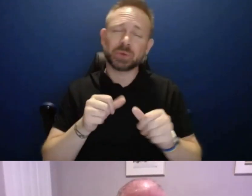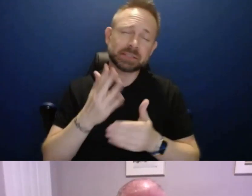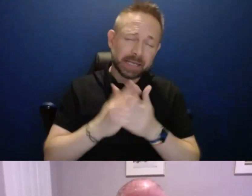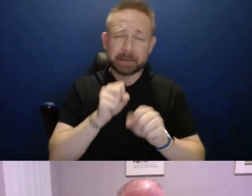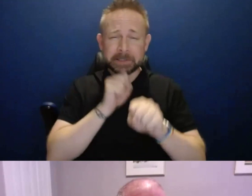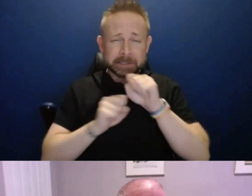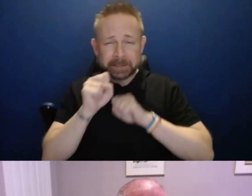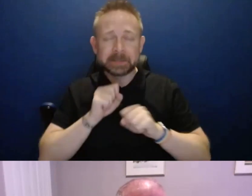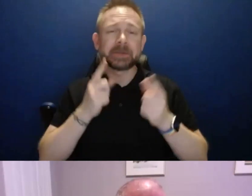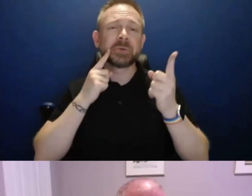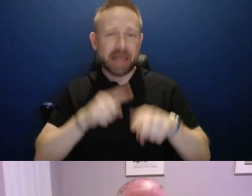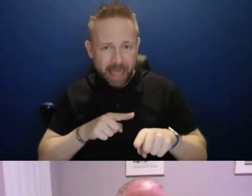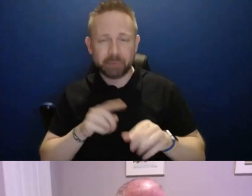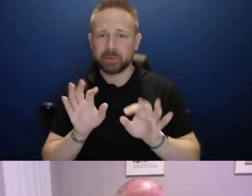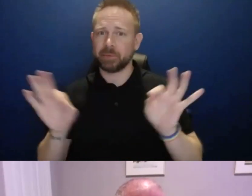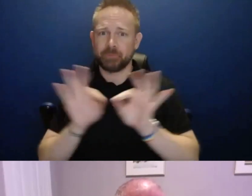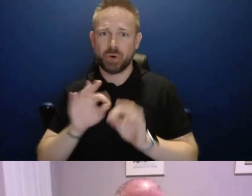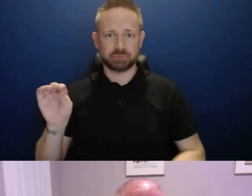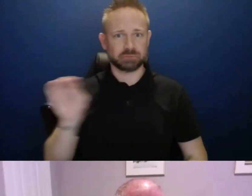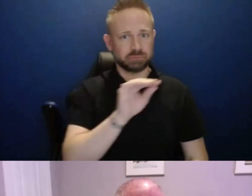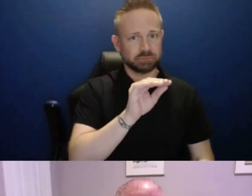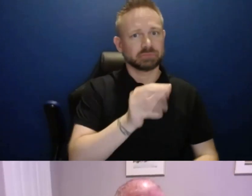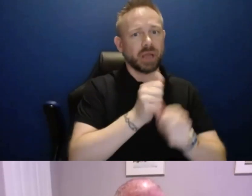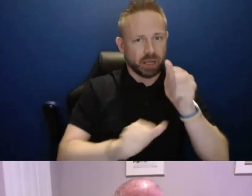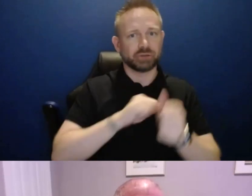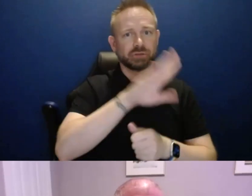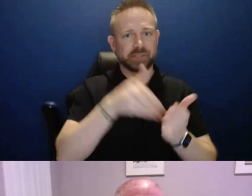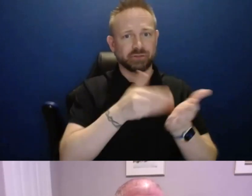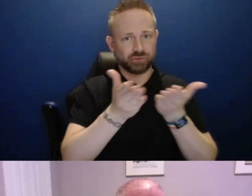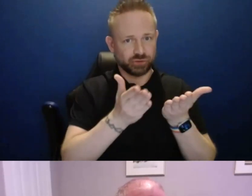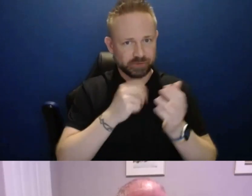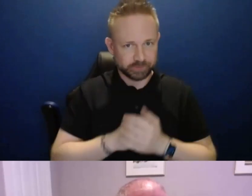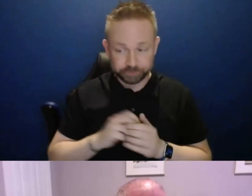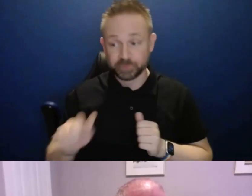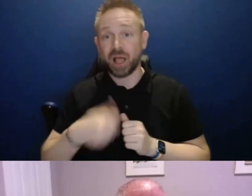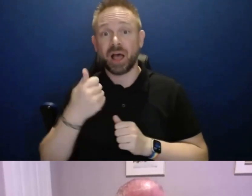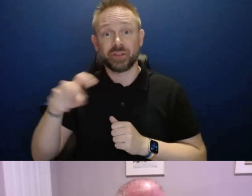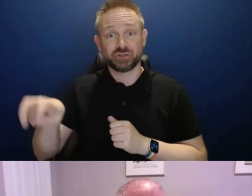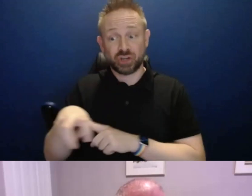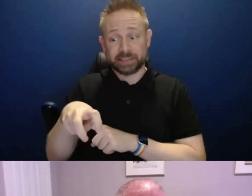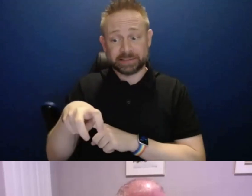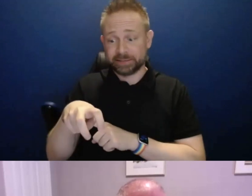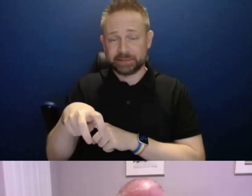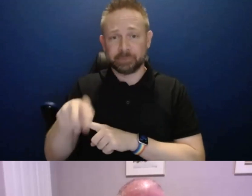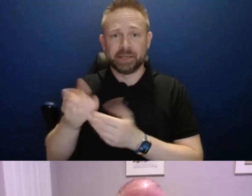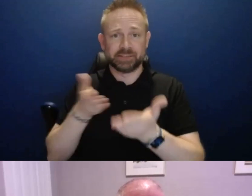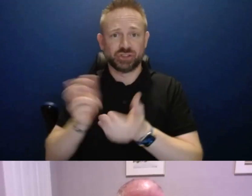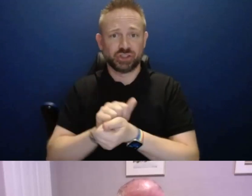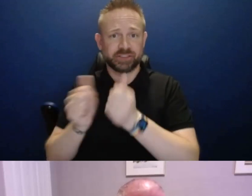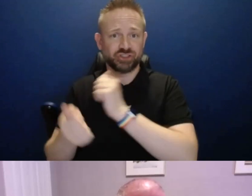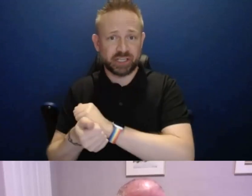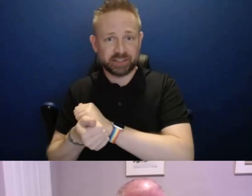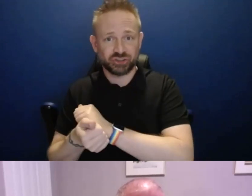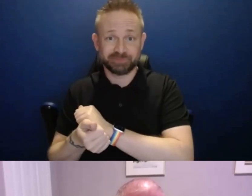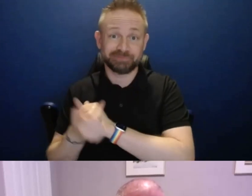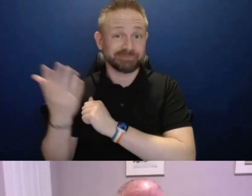stress them. There will also be places where services must change. That's one of the consequences of the whole budget challenge